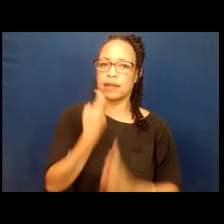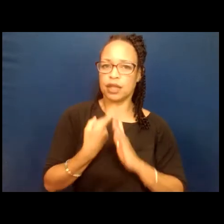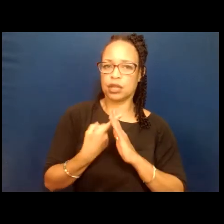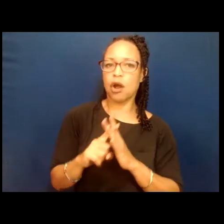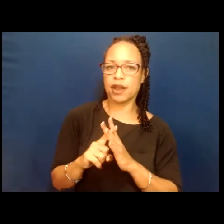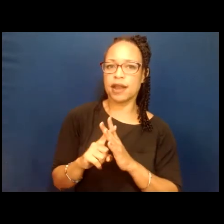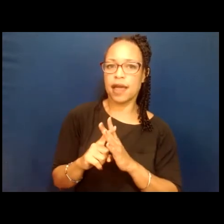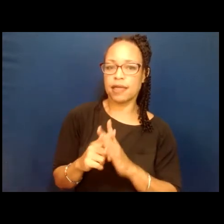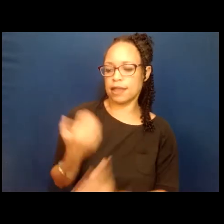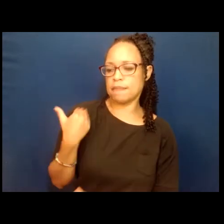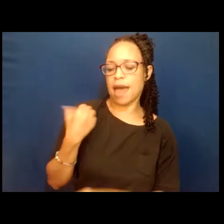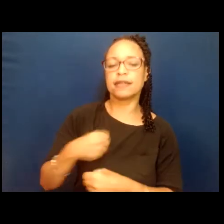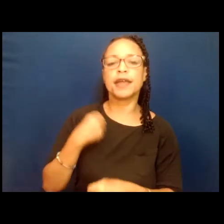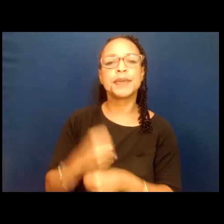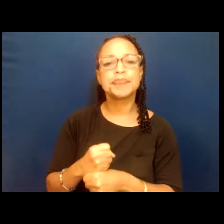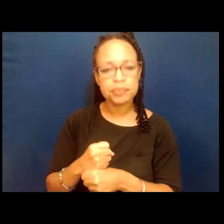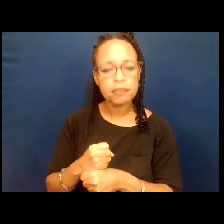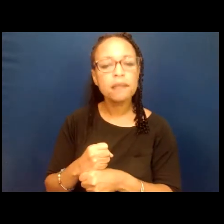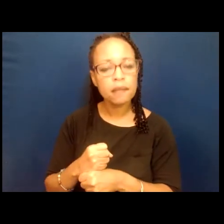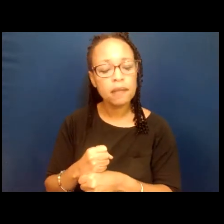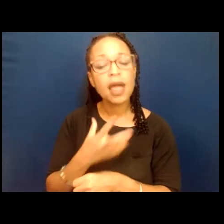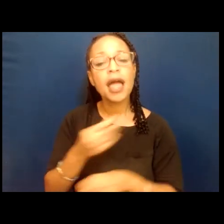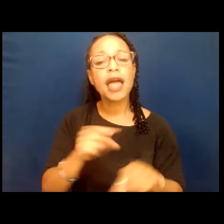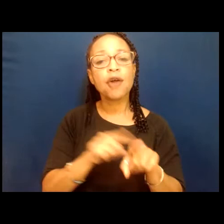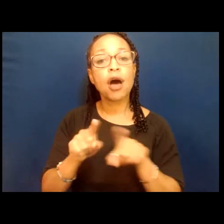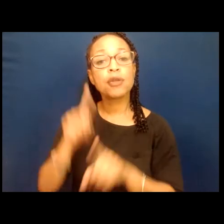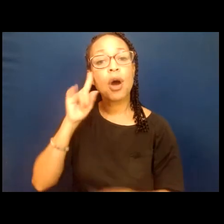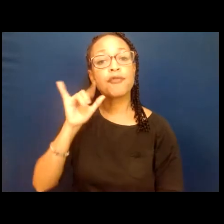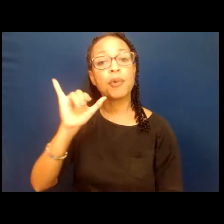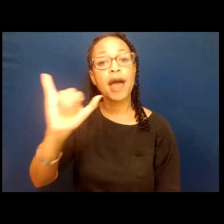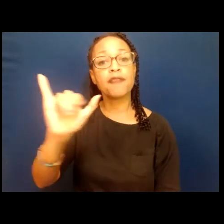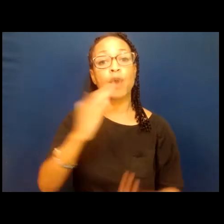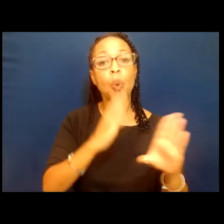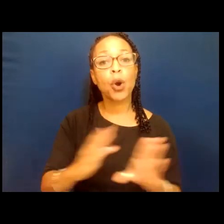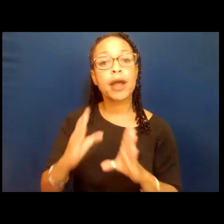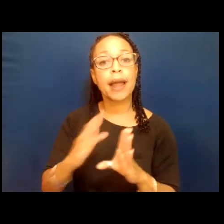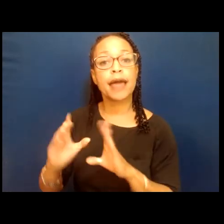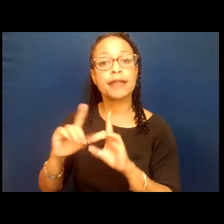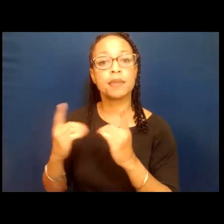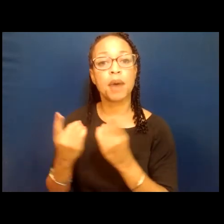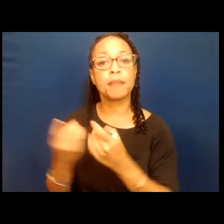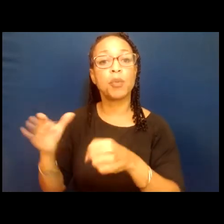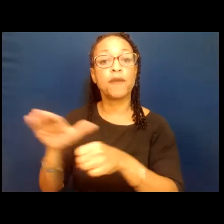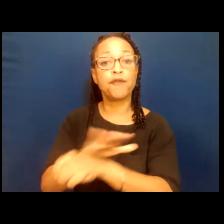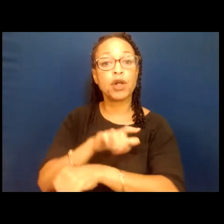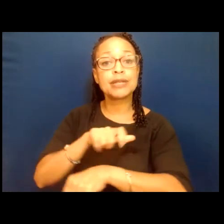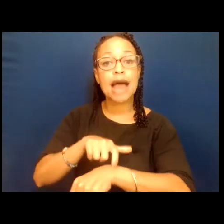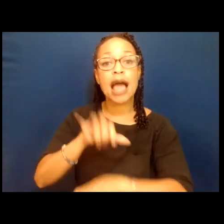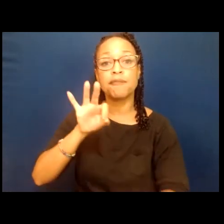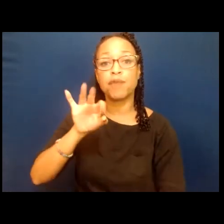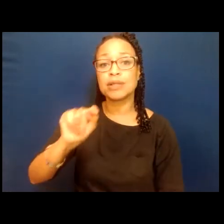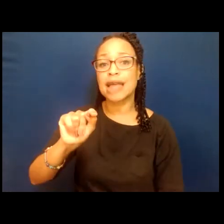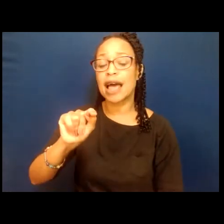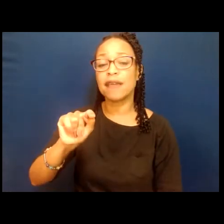We also just implemented this past year our forever organizing department with full-time organizers year